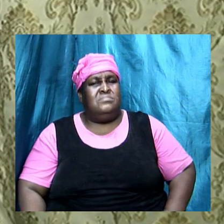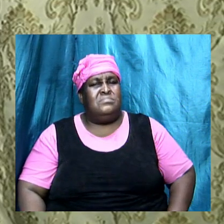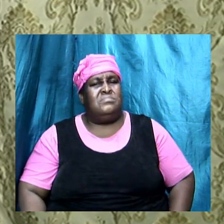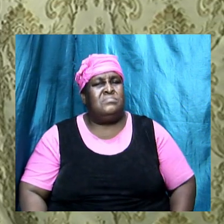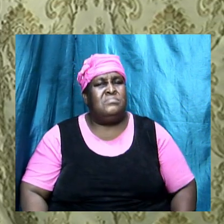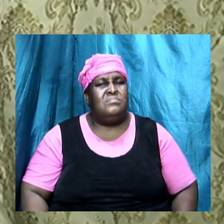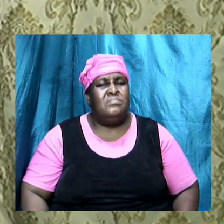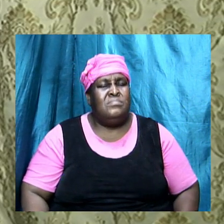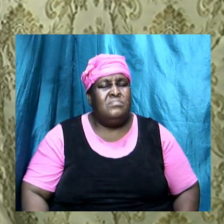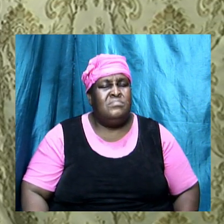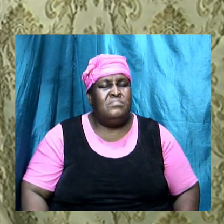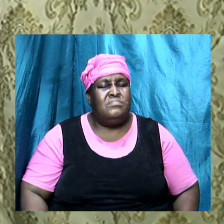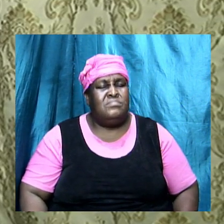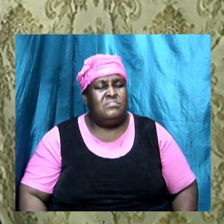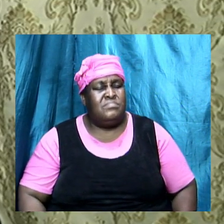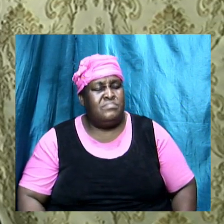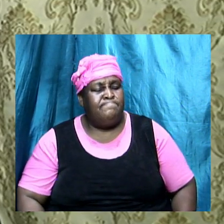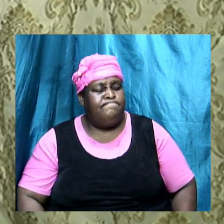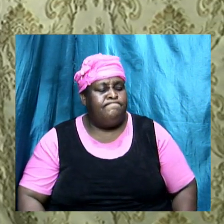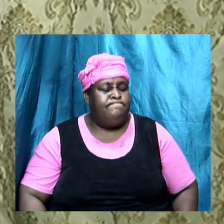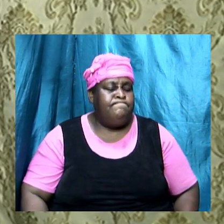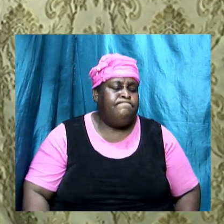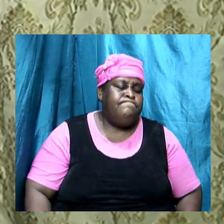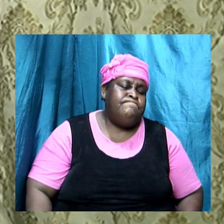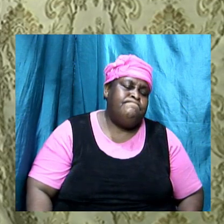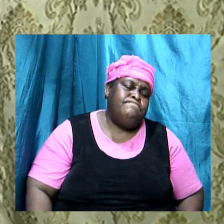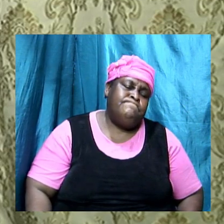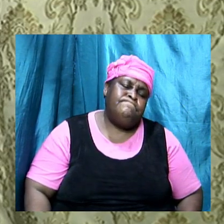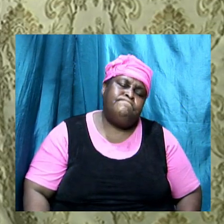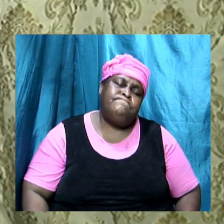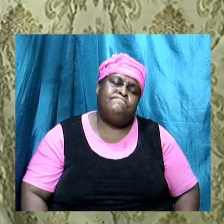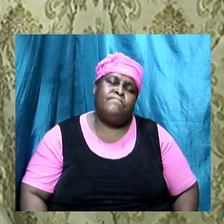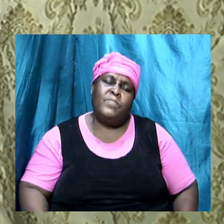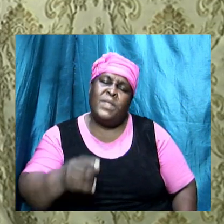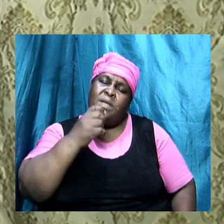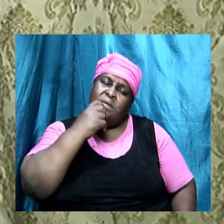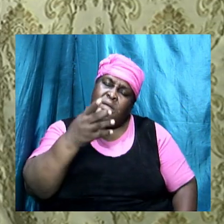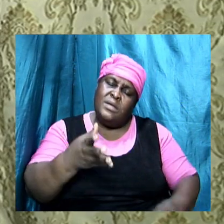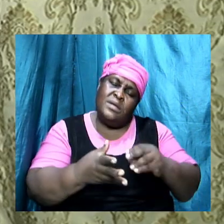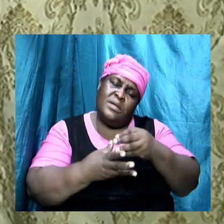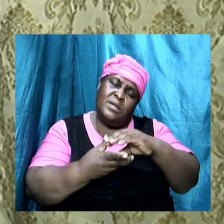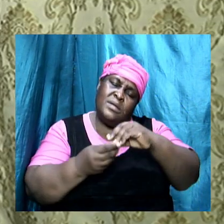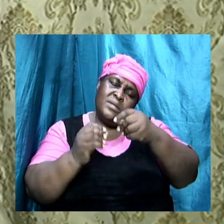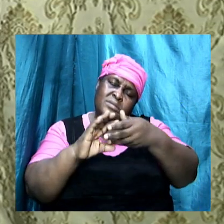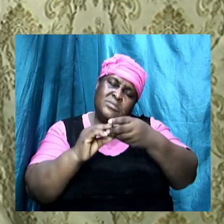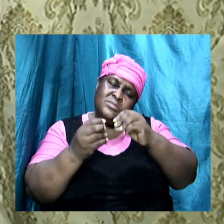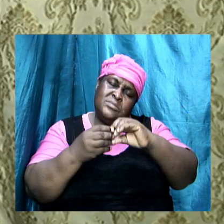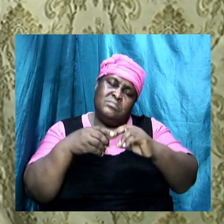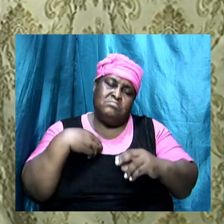and look here I think I relate the story to us already I remember